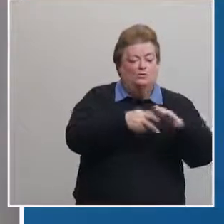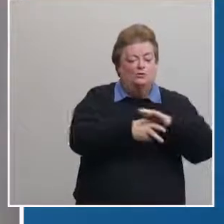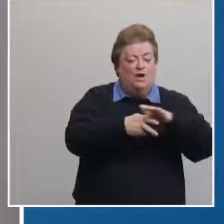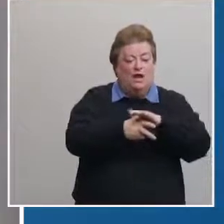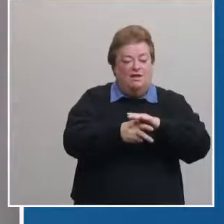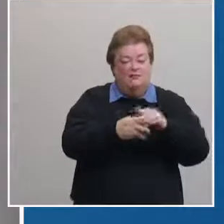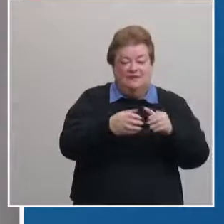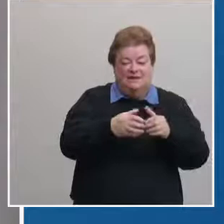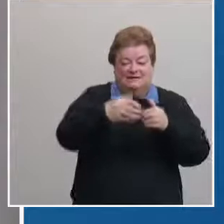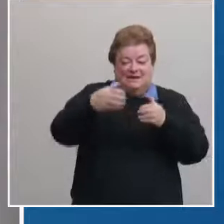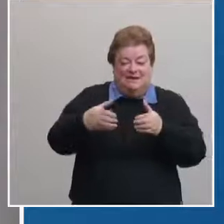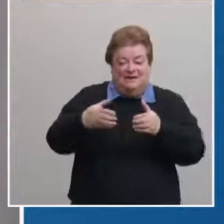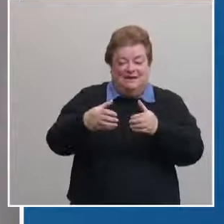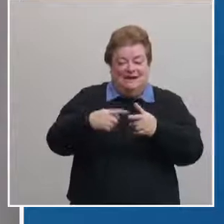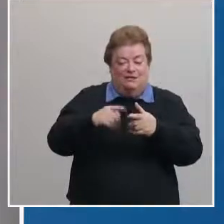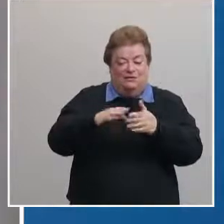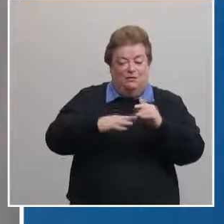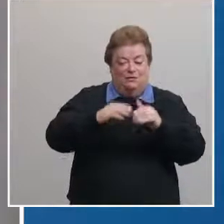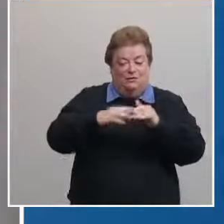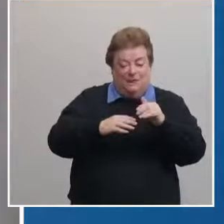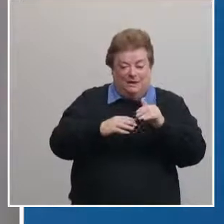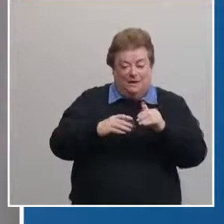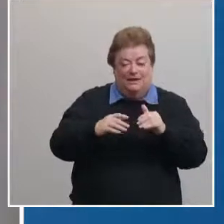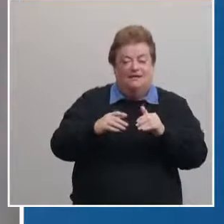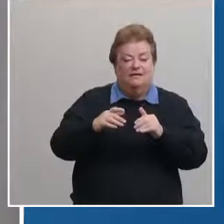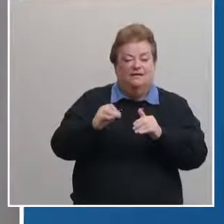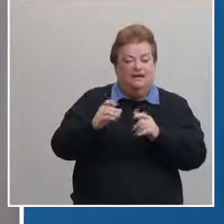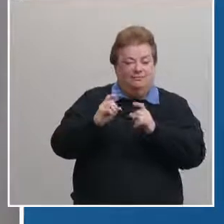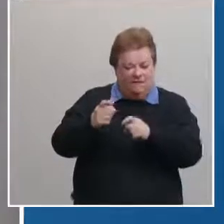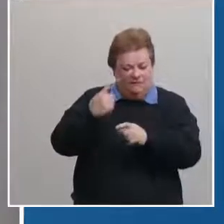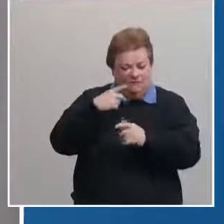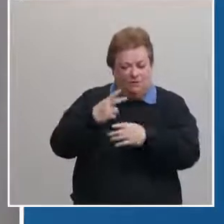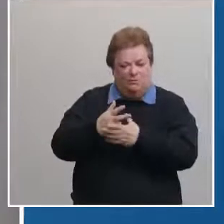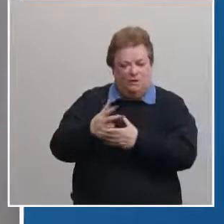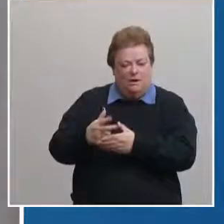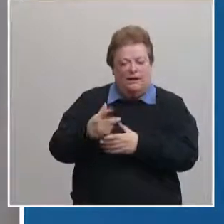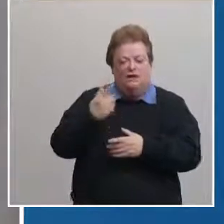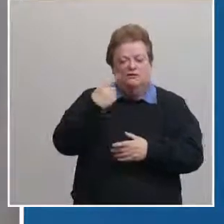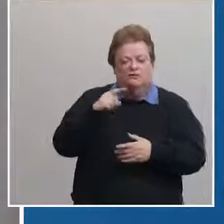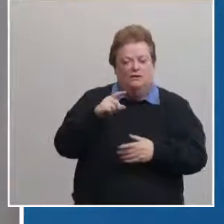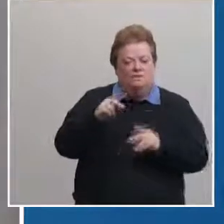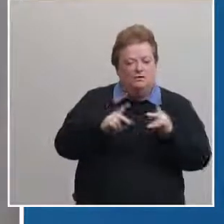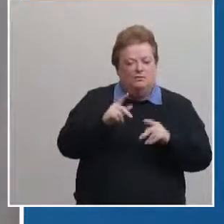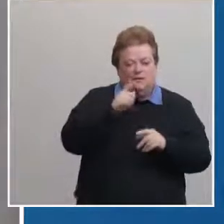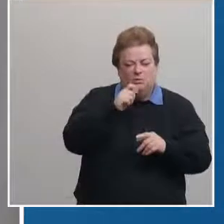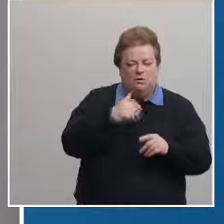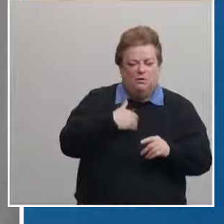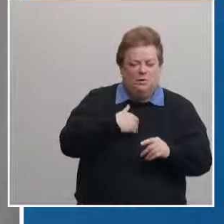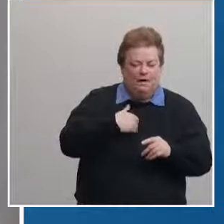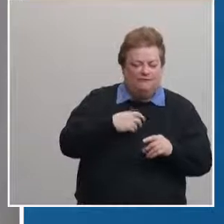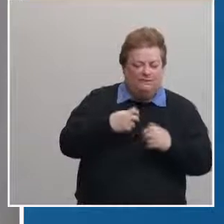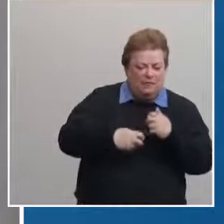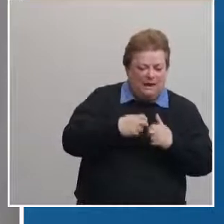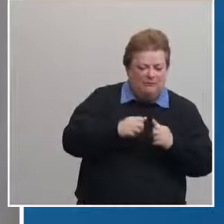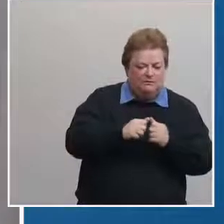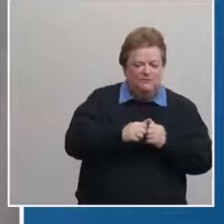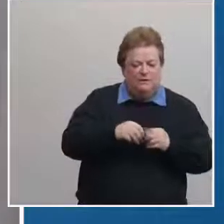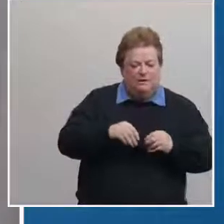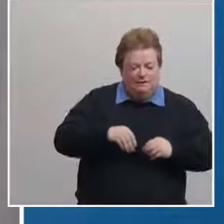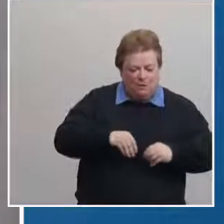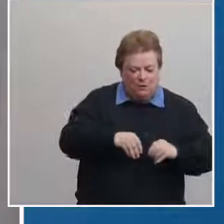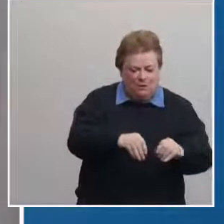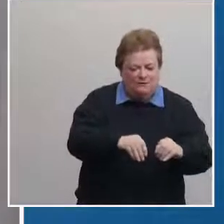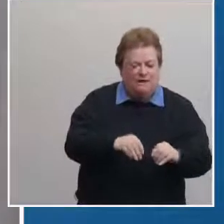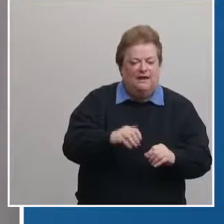we have made adjustments so that individuals with mobility issues or other issues can